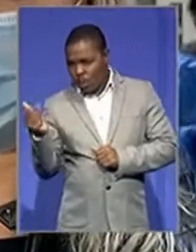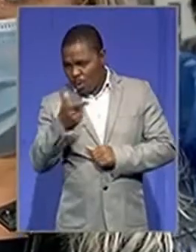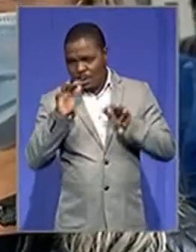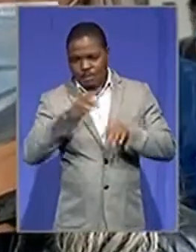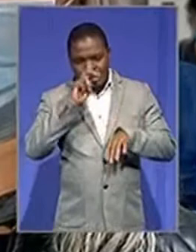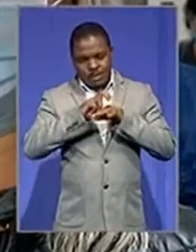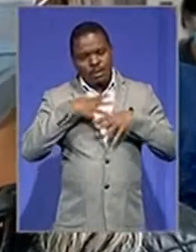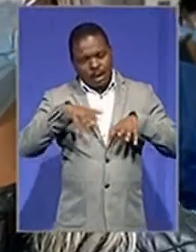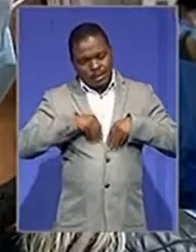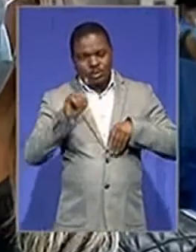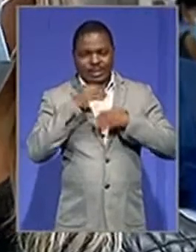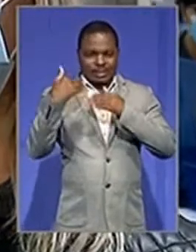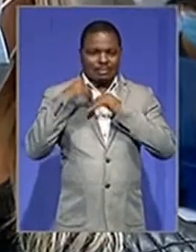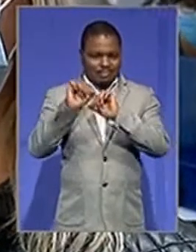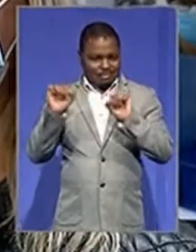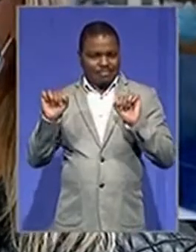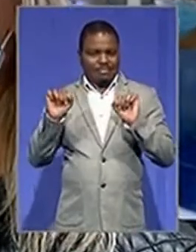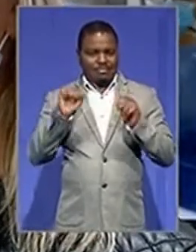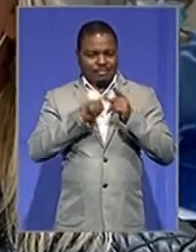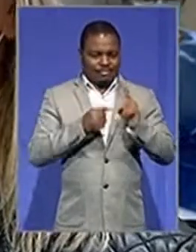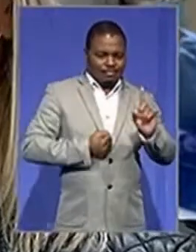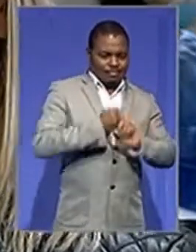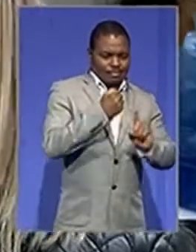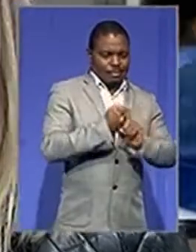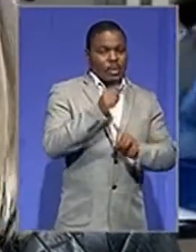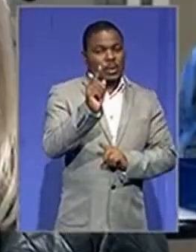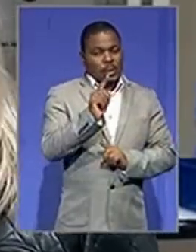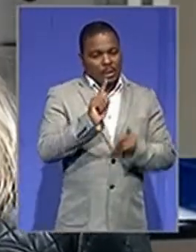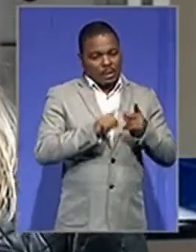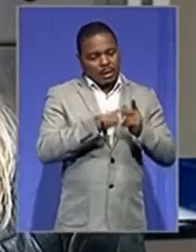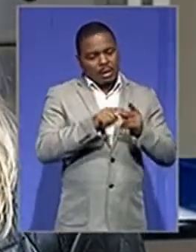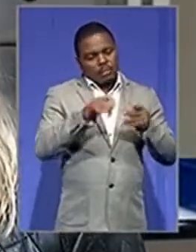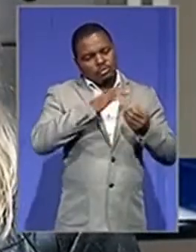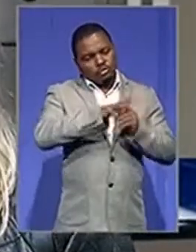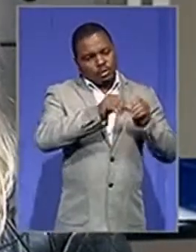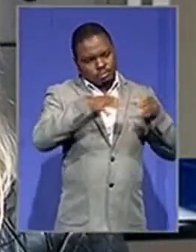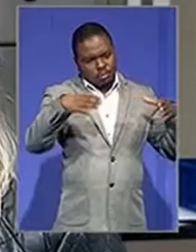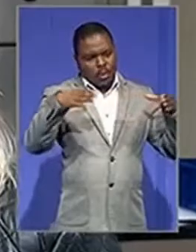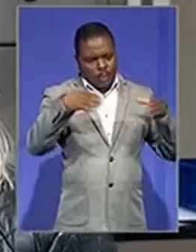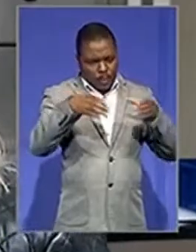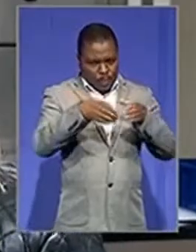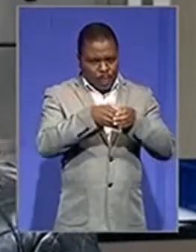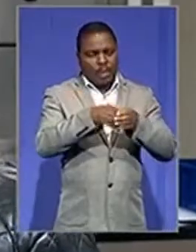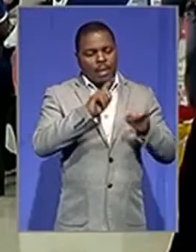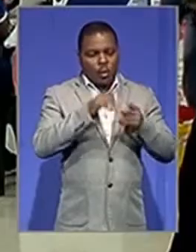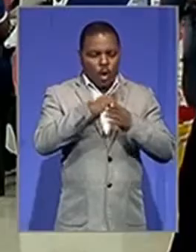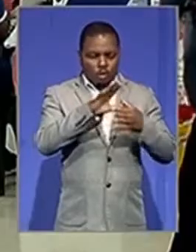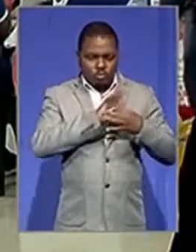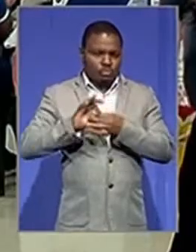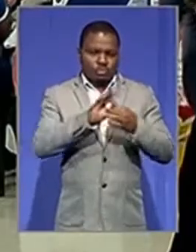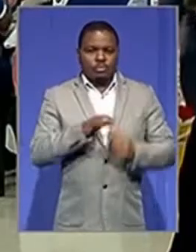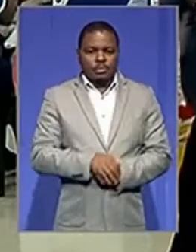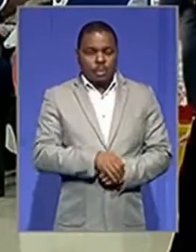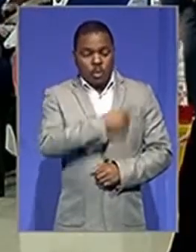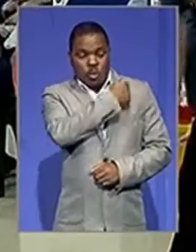responsibility to fight and flatten the curb. And we need to work together in doing this. We need